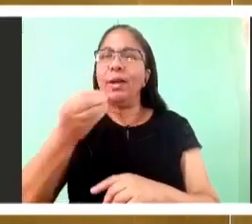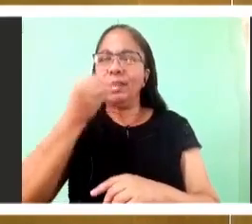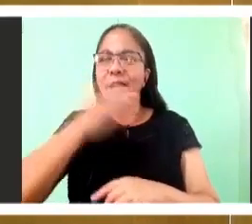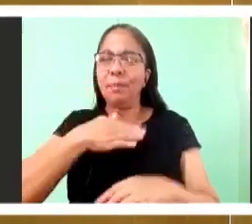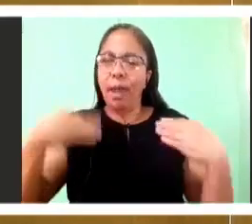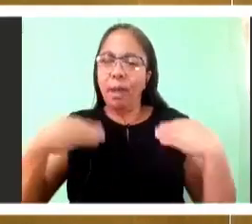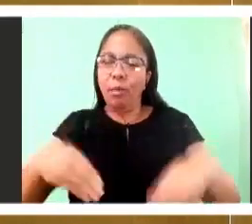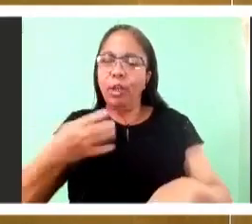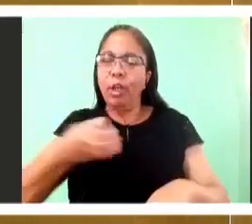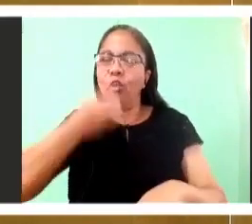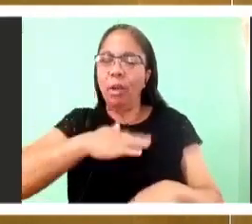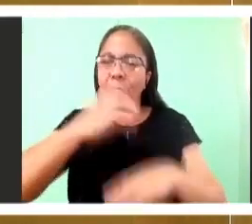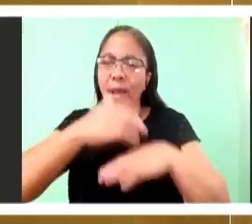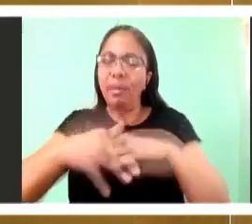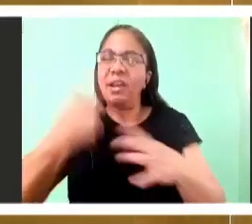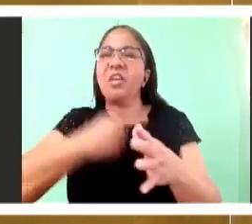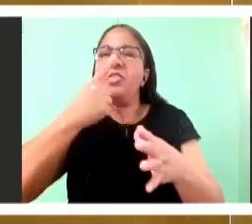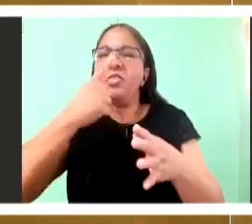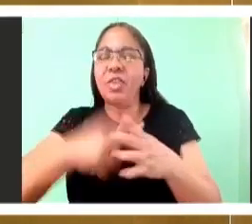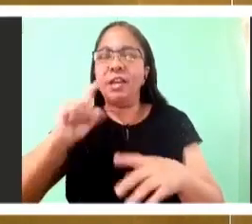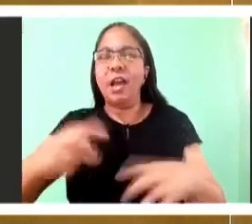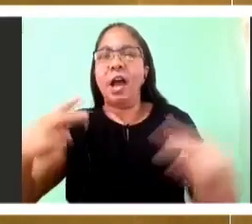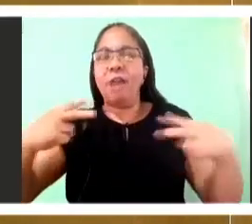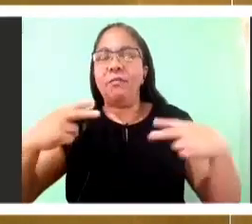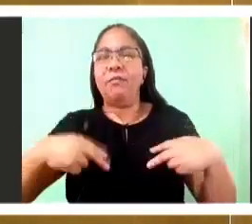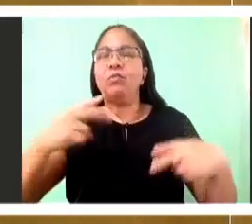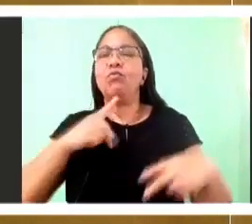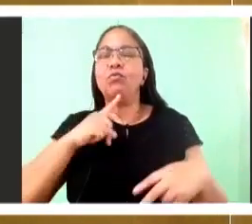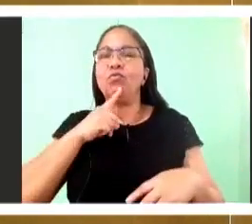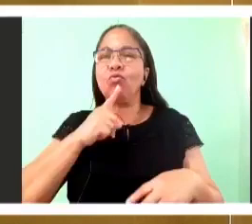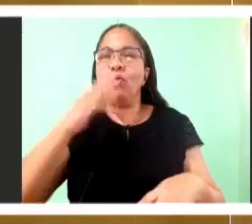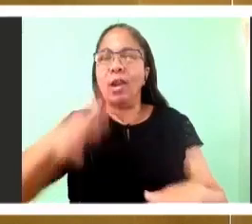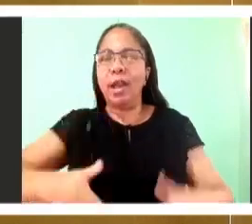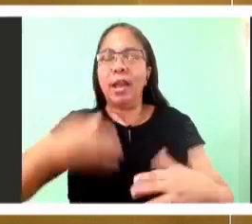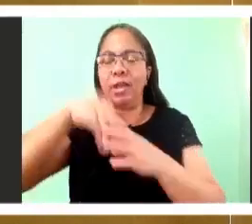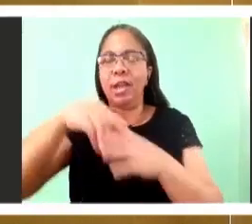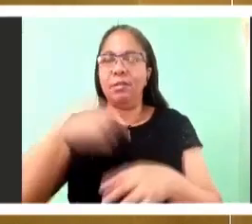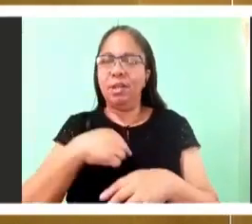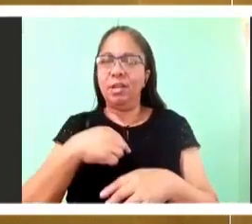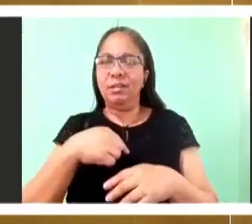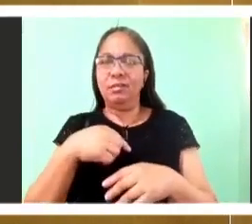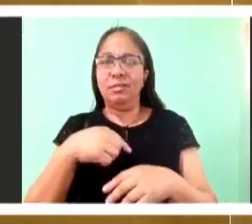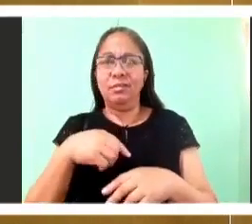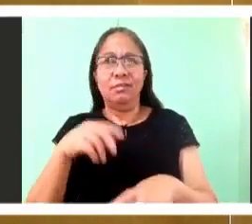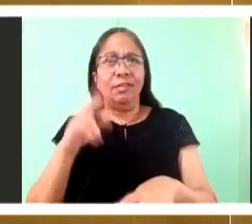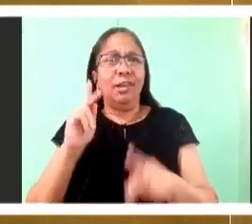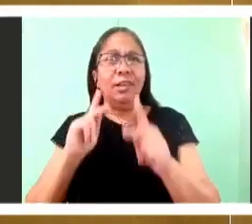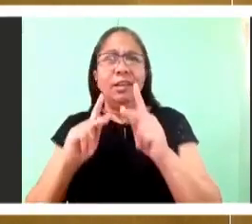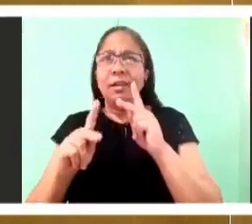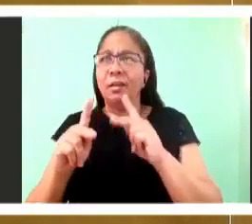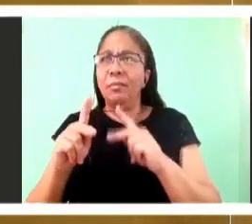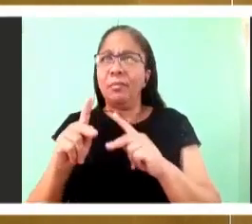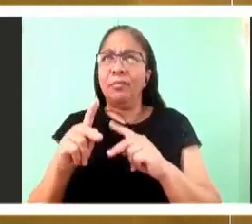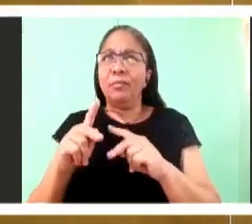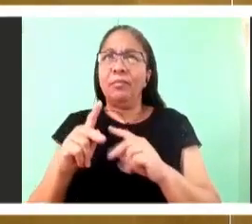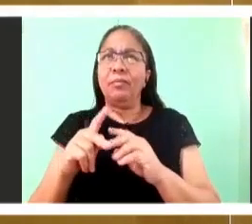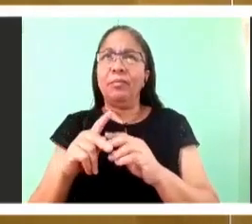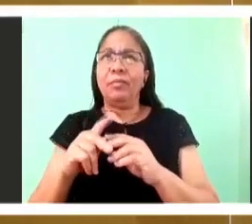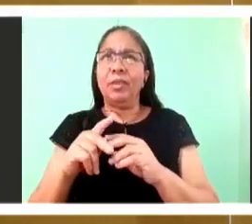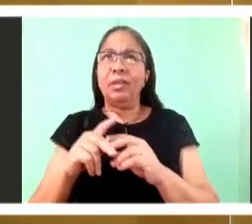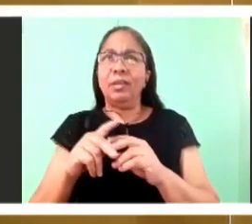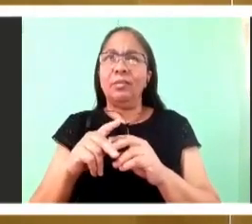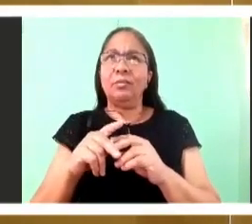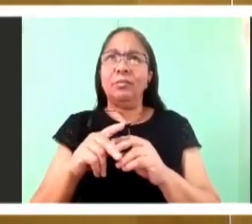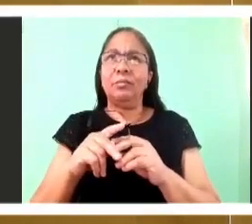statement. One where he doesn't relent, he then changes